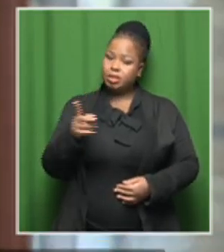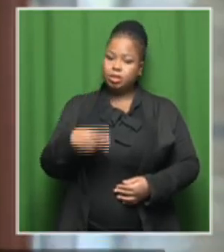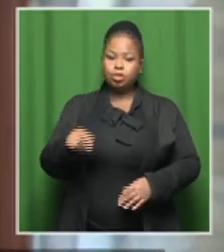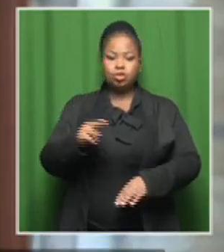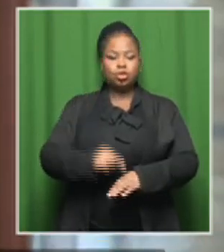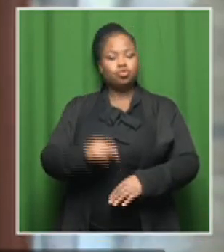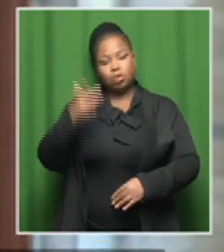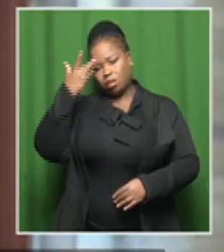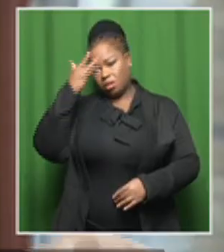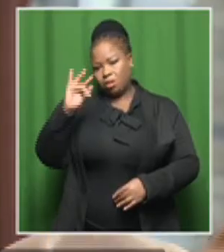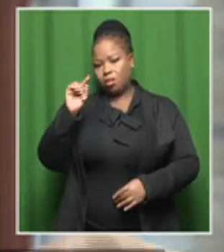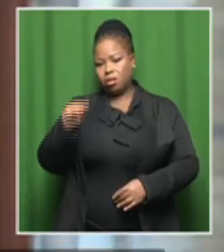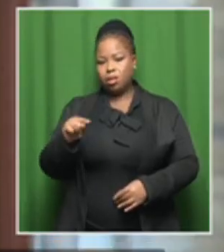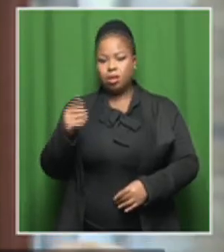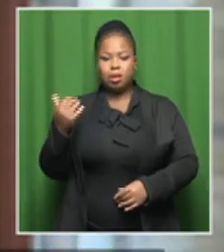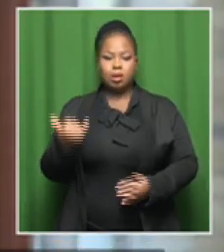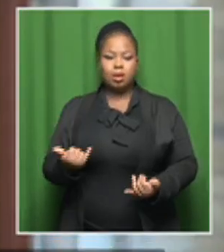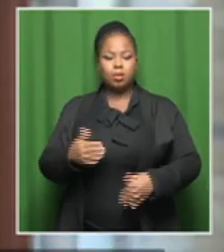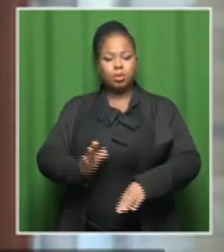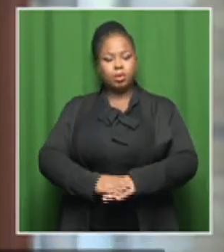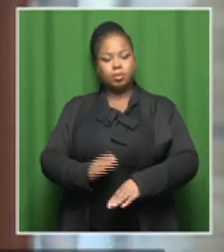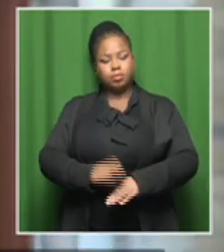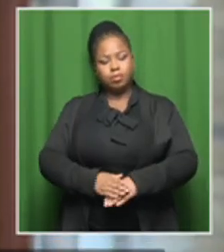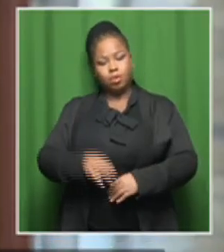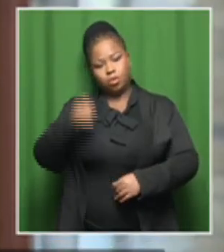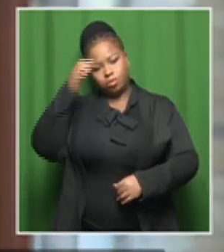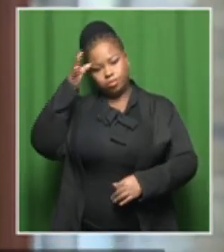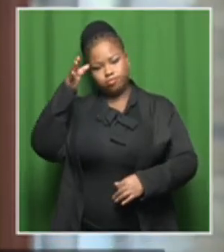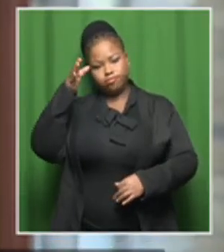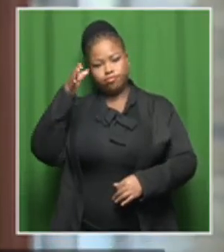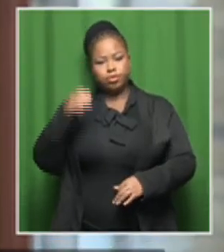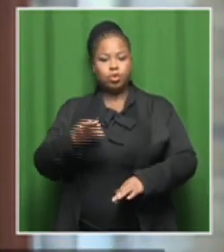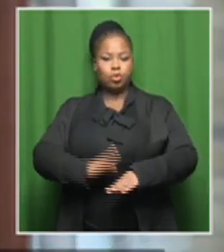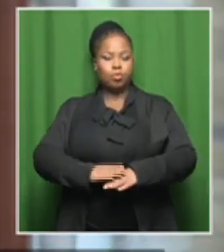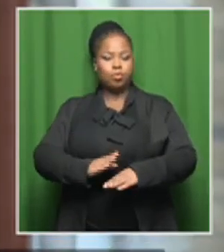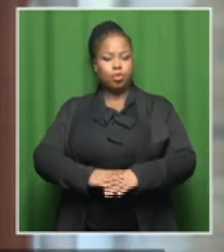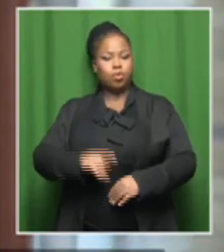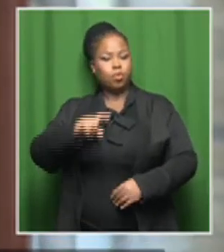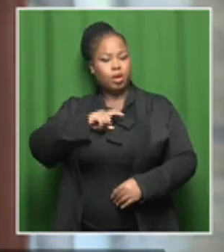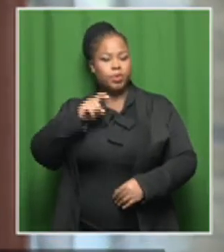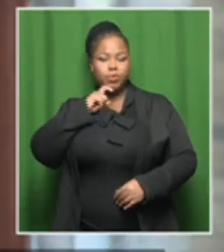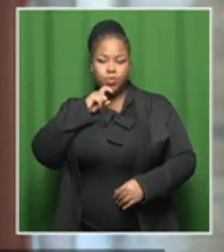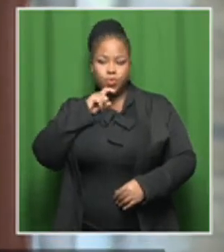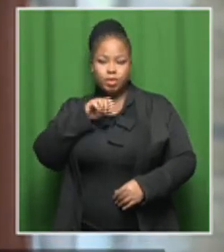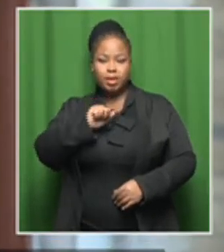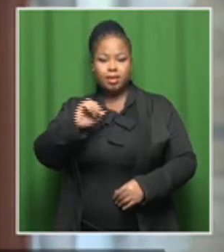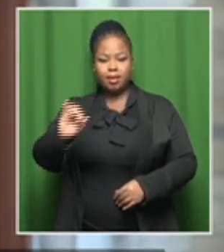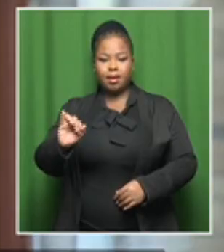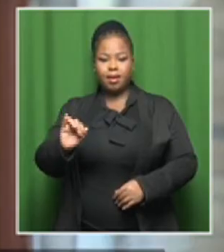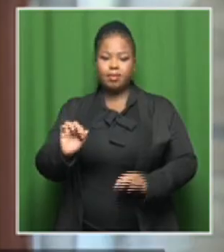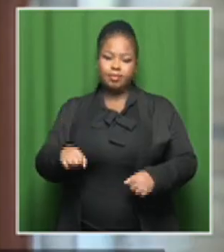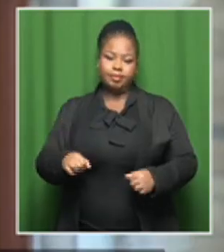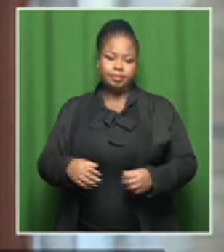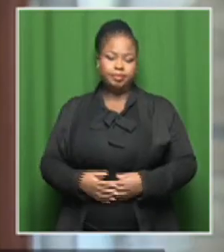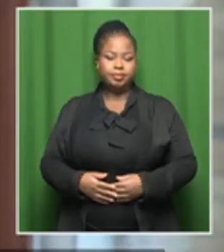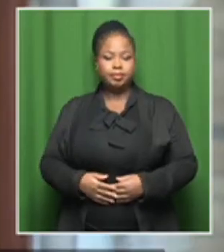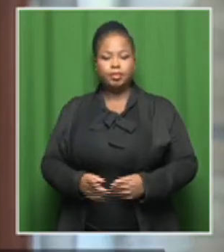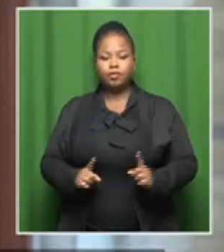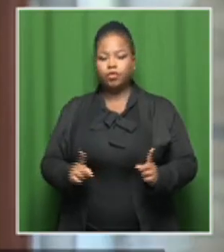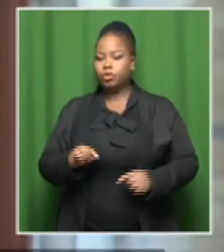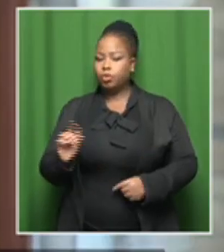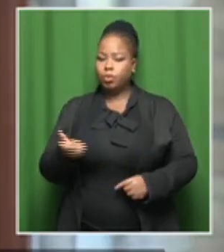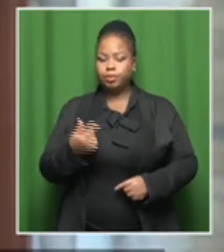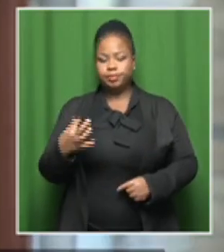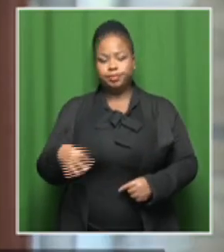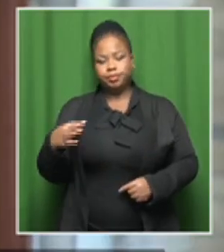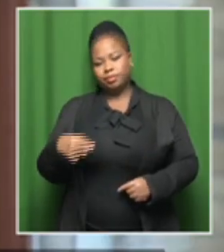intelligence has much more capacity to then leverage on the artificial intelligence. So to each and every